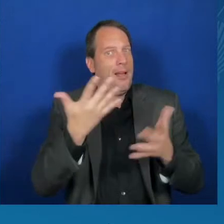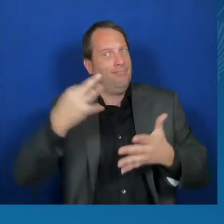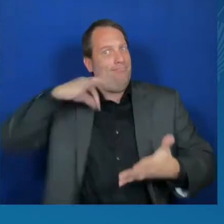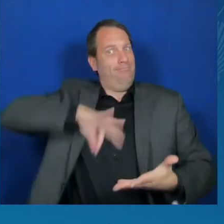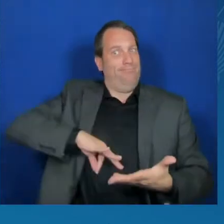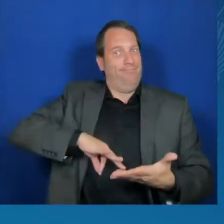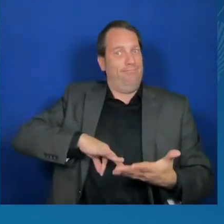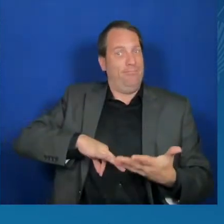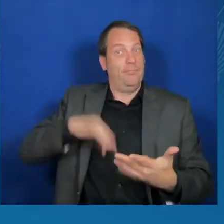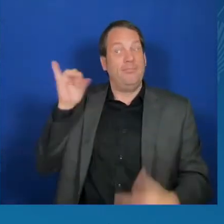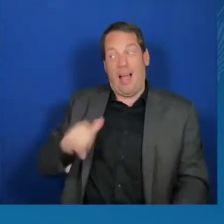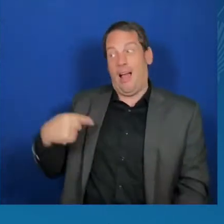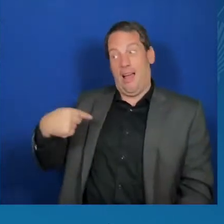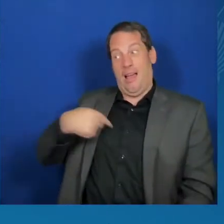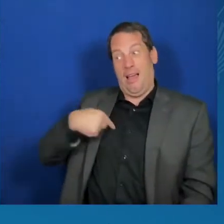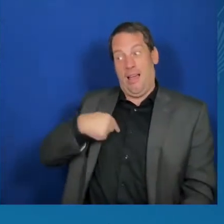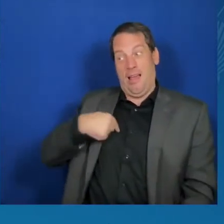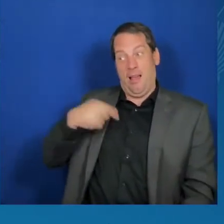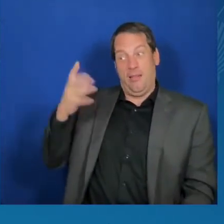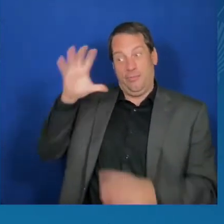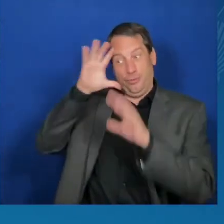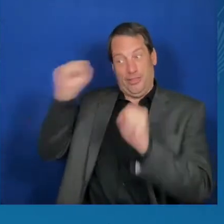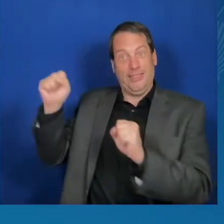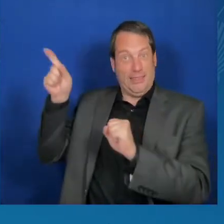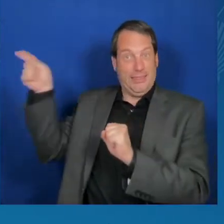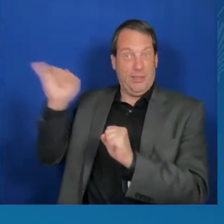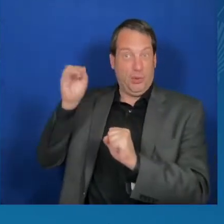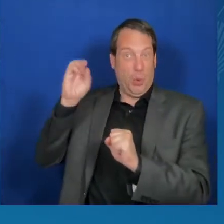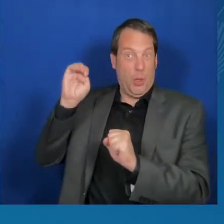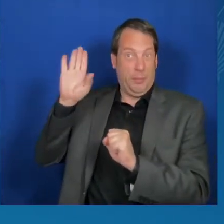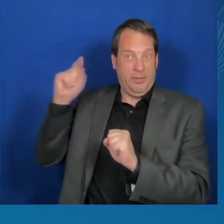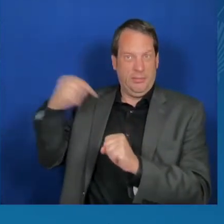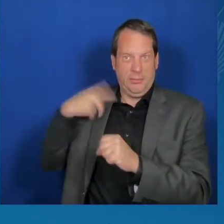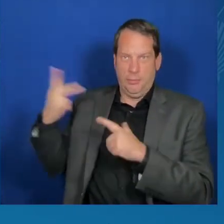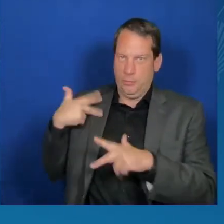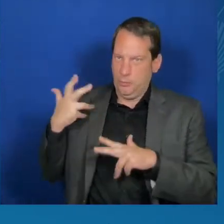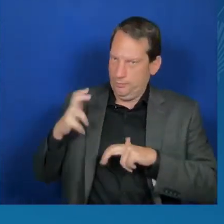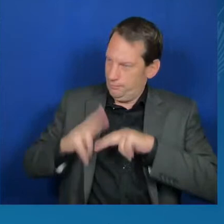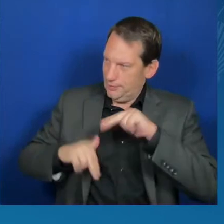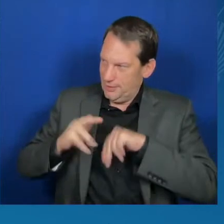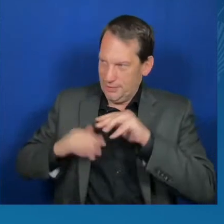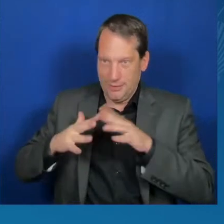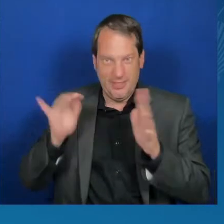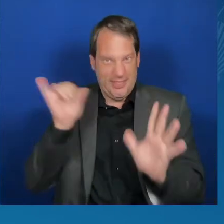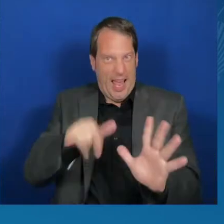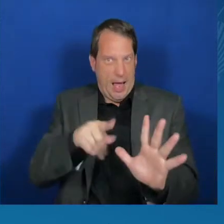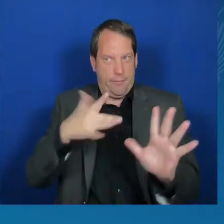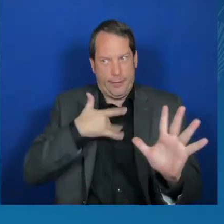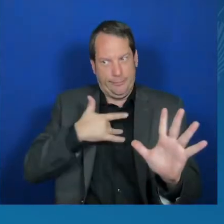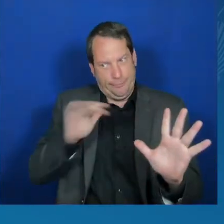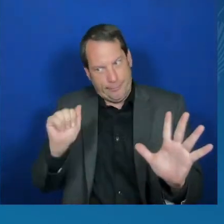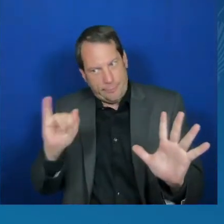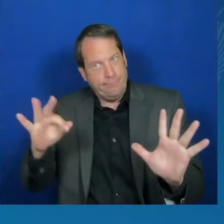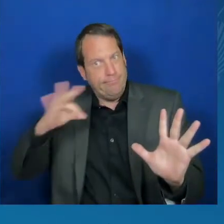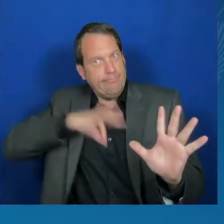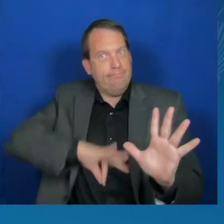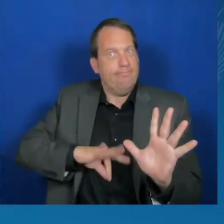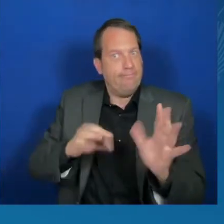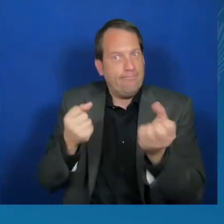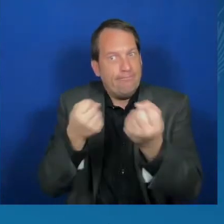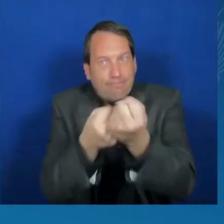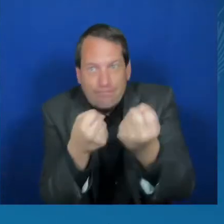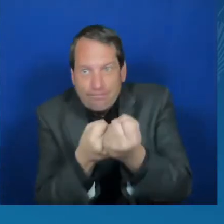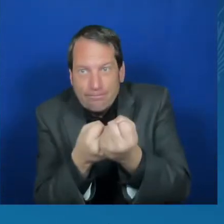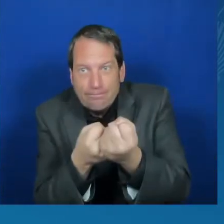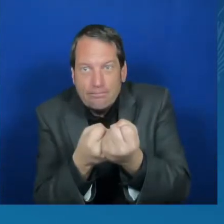Before generative AI captured global attention, President Biden and I convened leaders from across our country, from